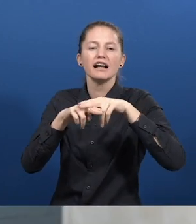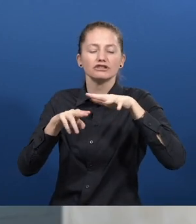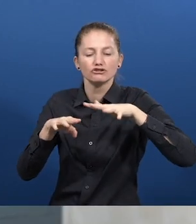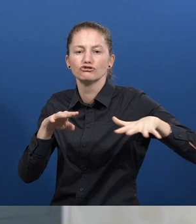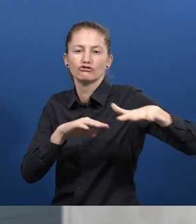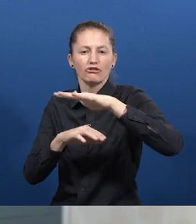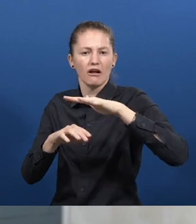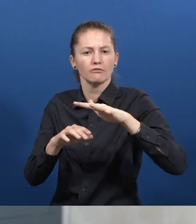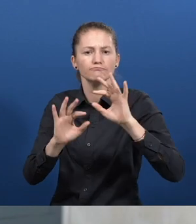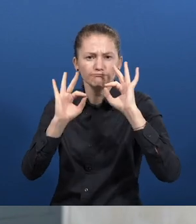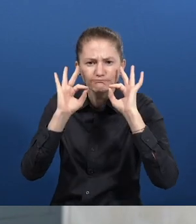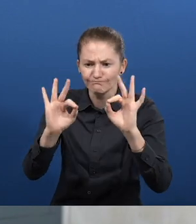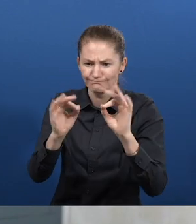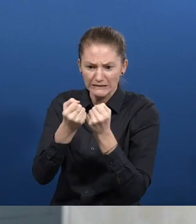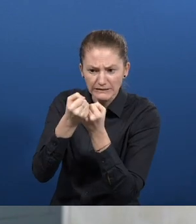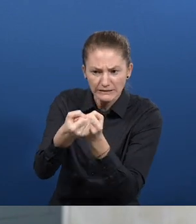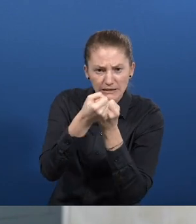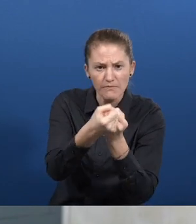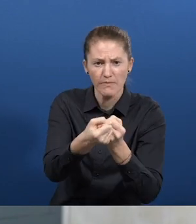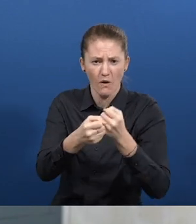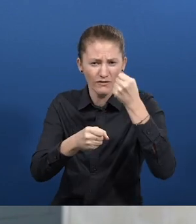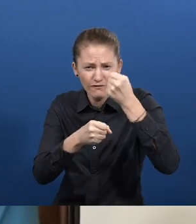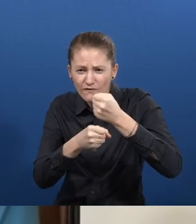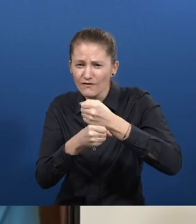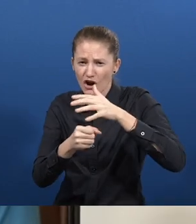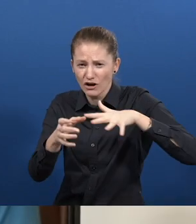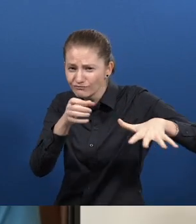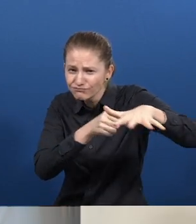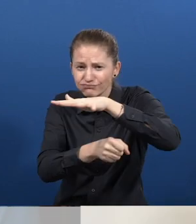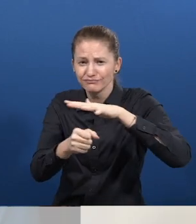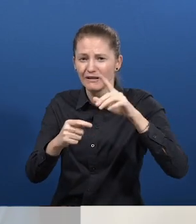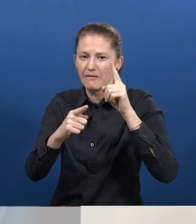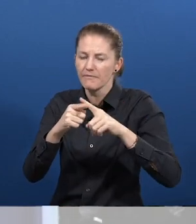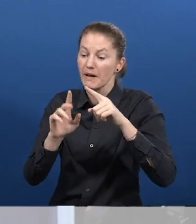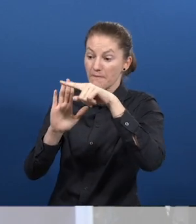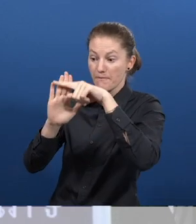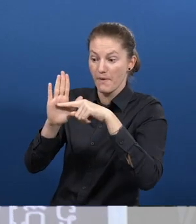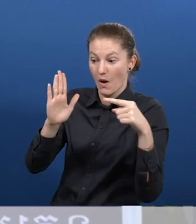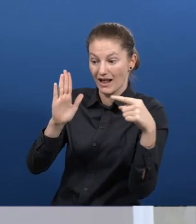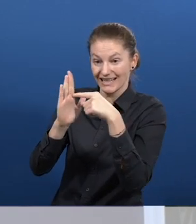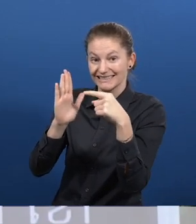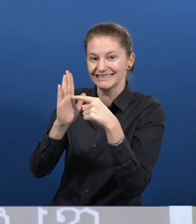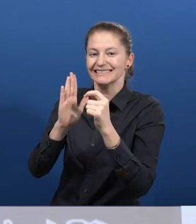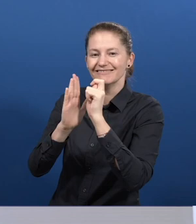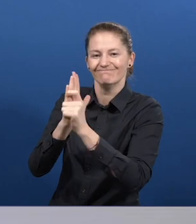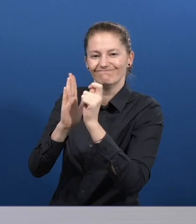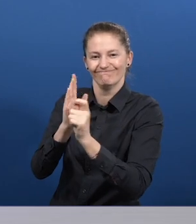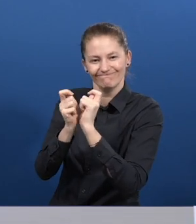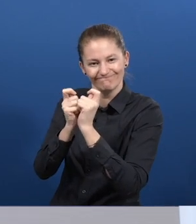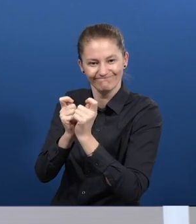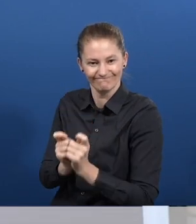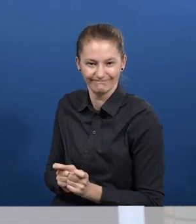and ensuring that the practice is influencing policy. How did this solution change your life?